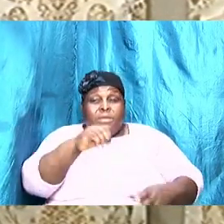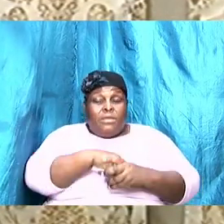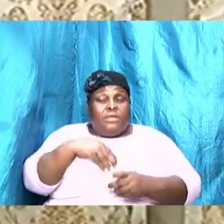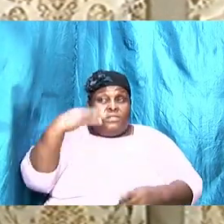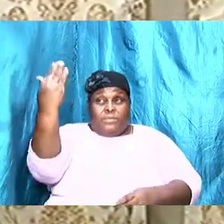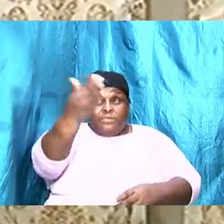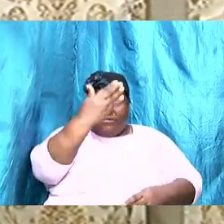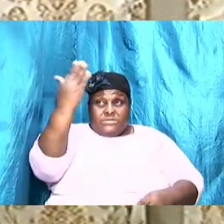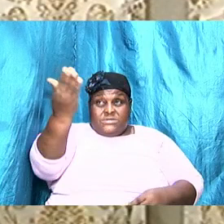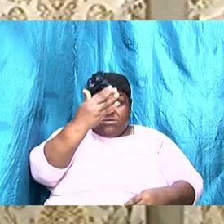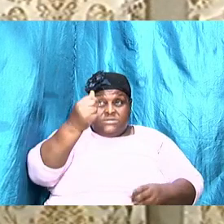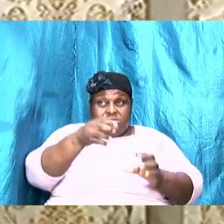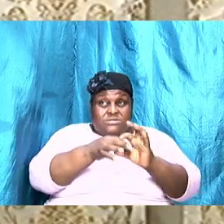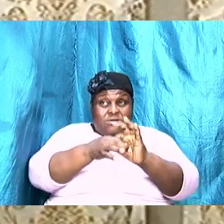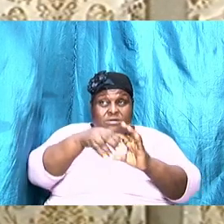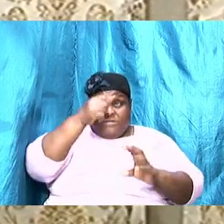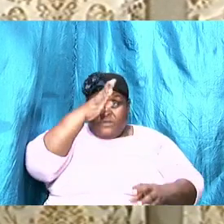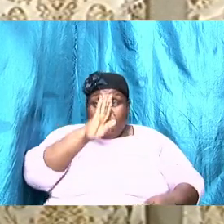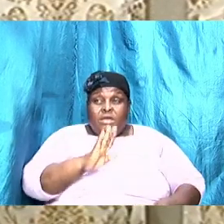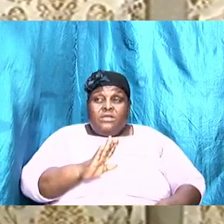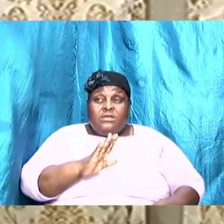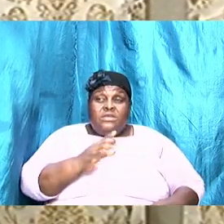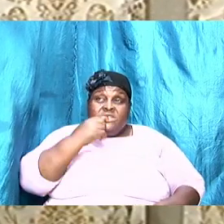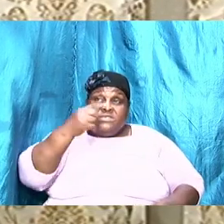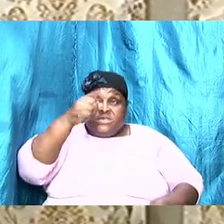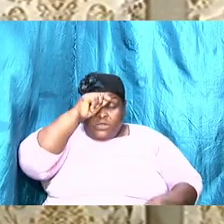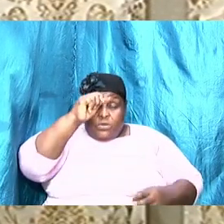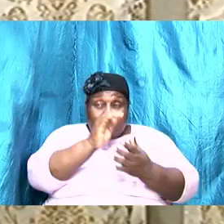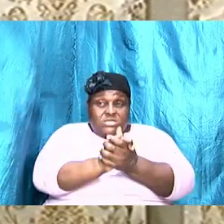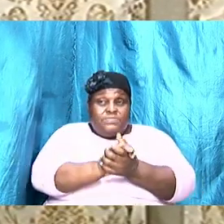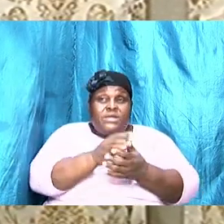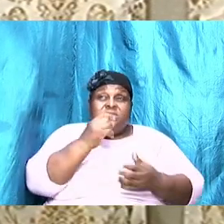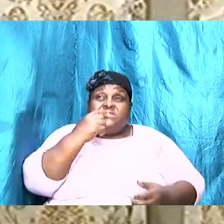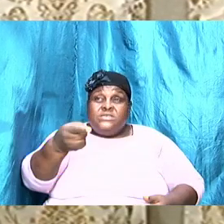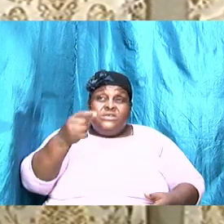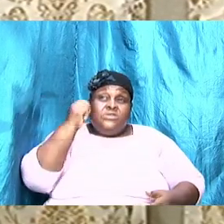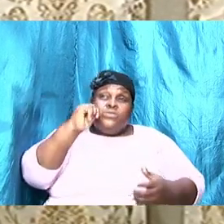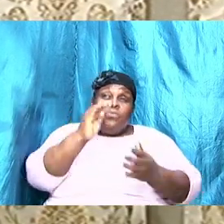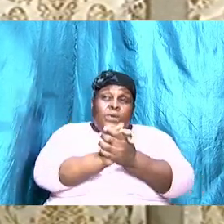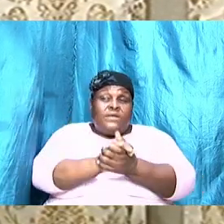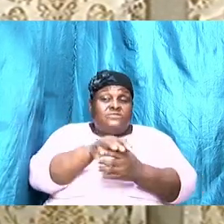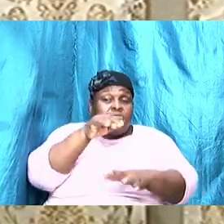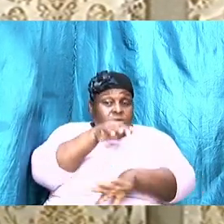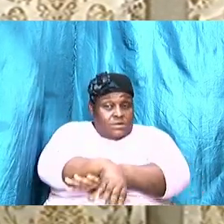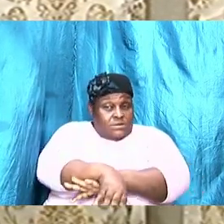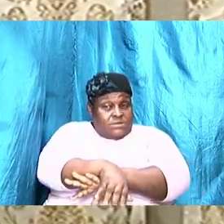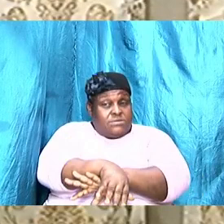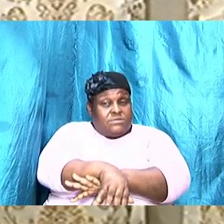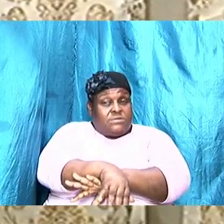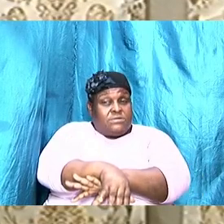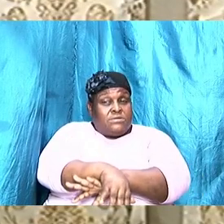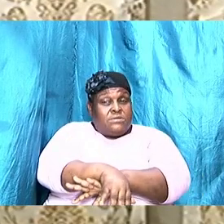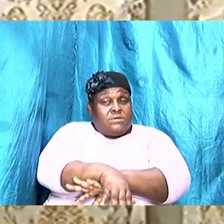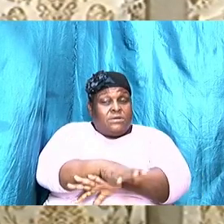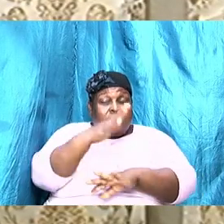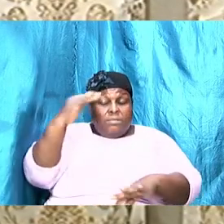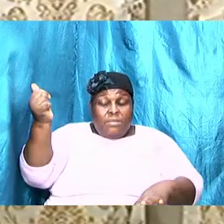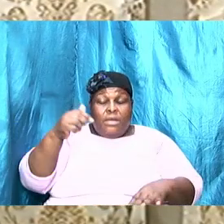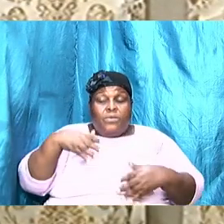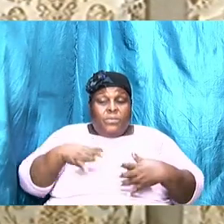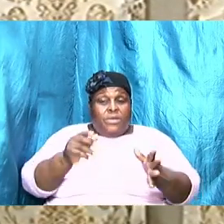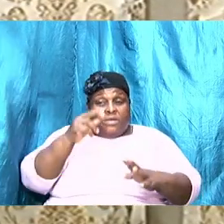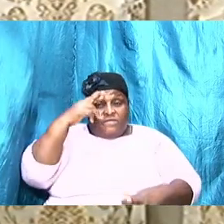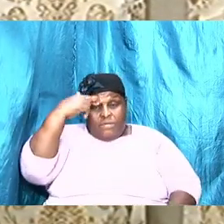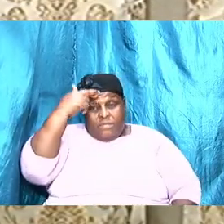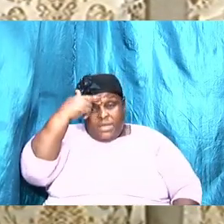presence of God. And so I say to husbands and I say to wives tonight, by way of reminder,